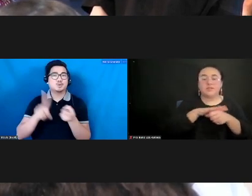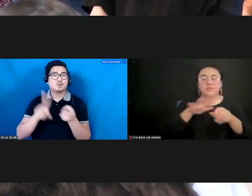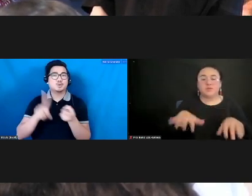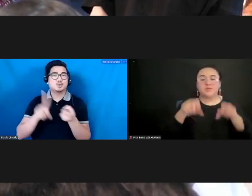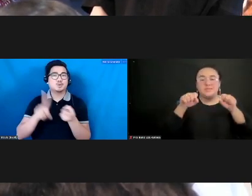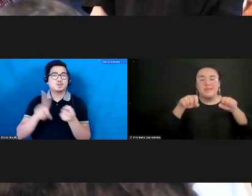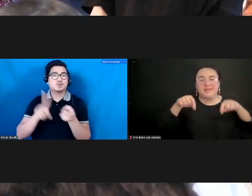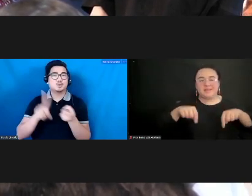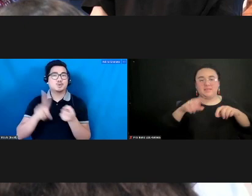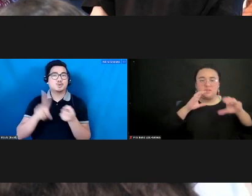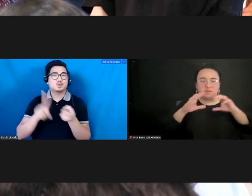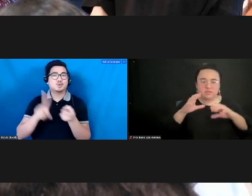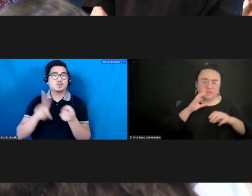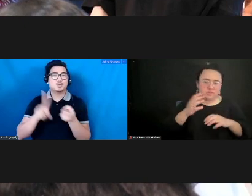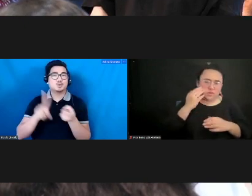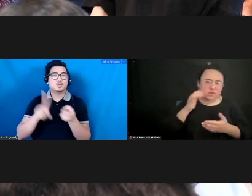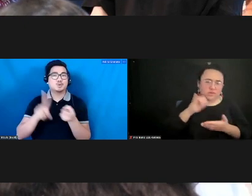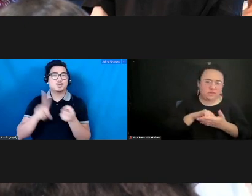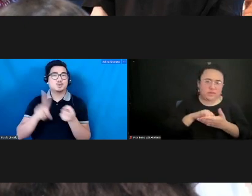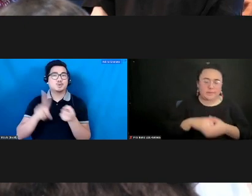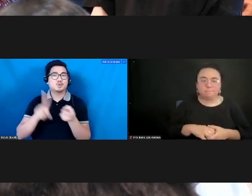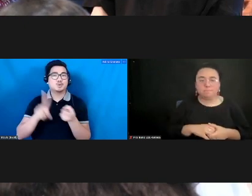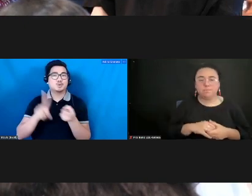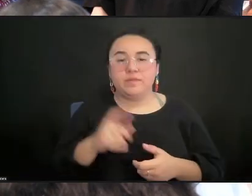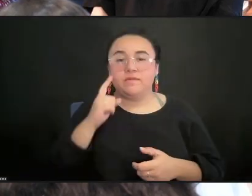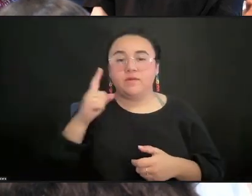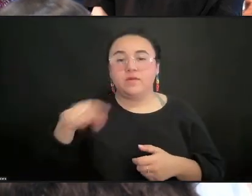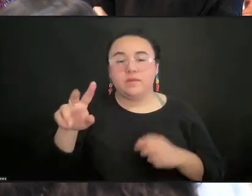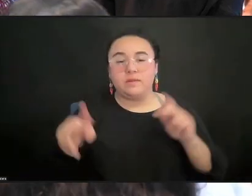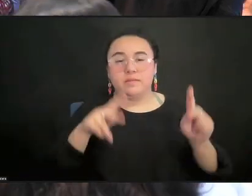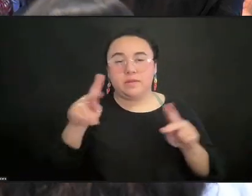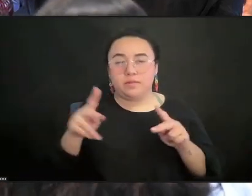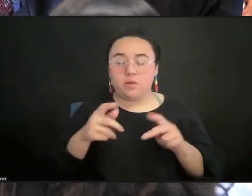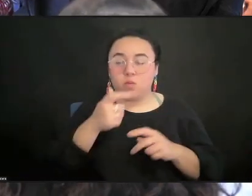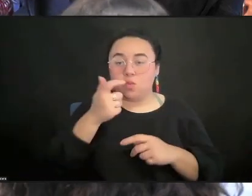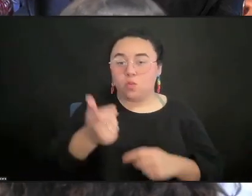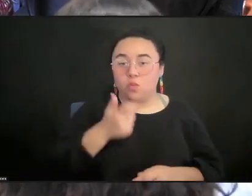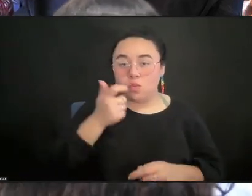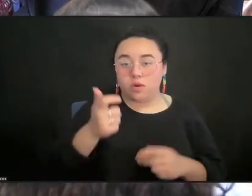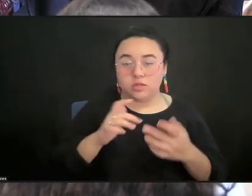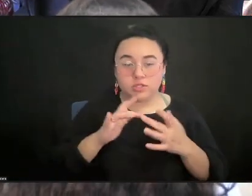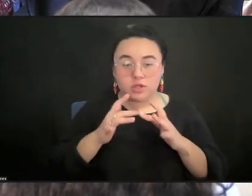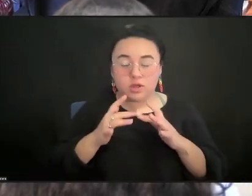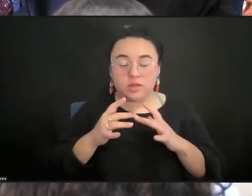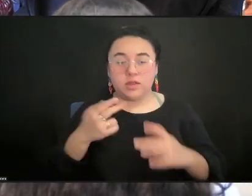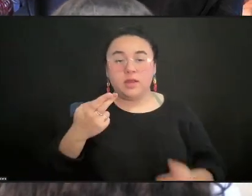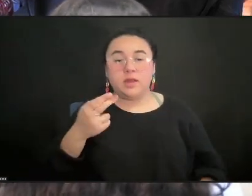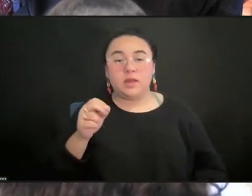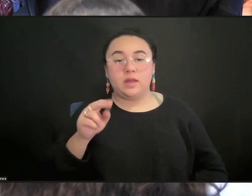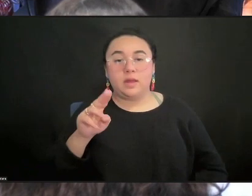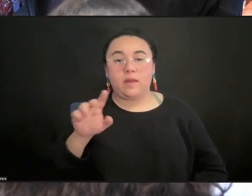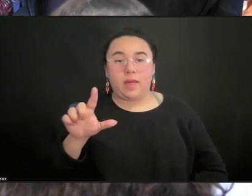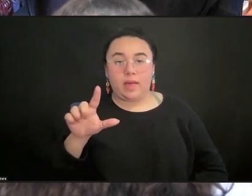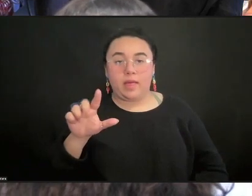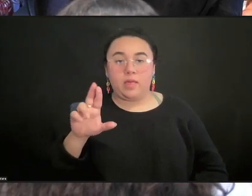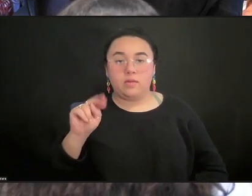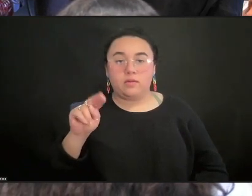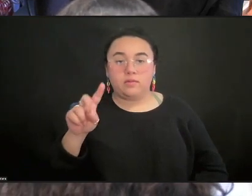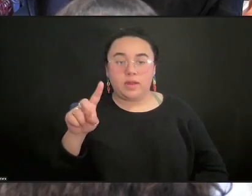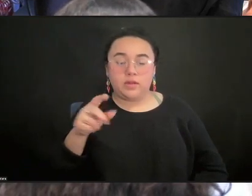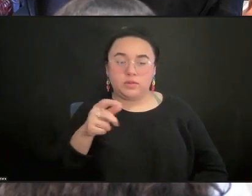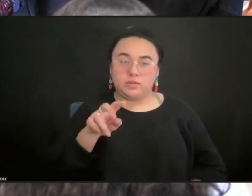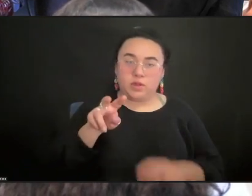conversation circle. For those watching online, the HowlRound team will be keeping an eye on the video chat,